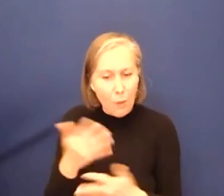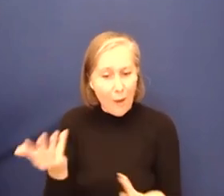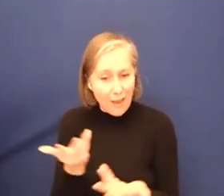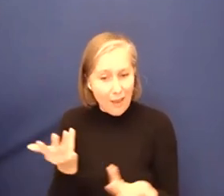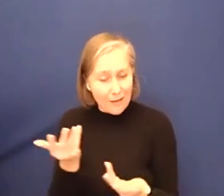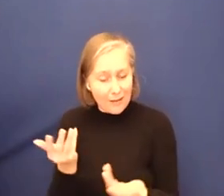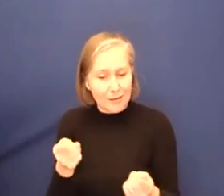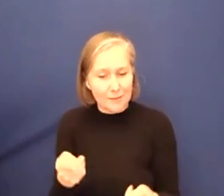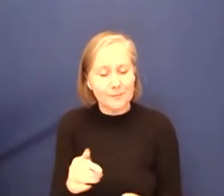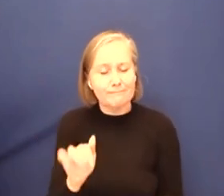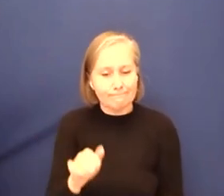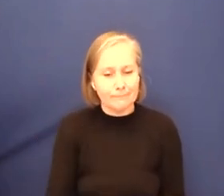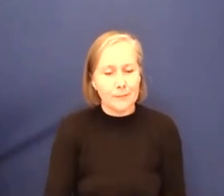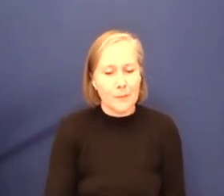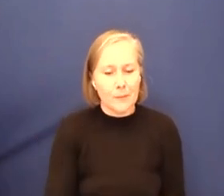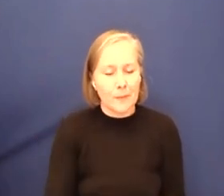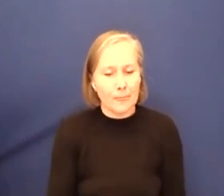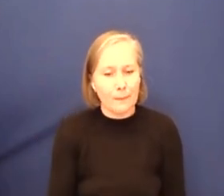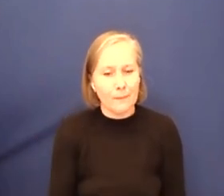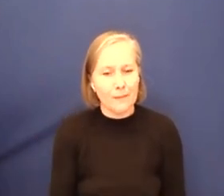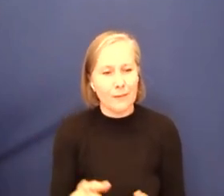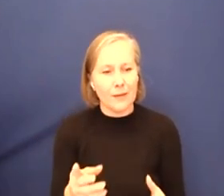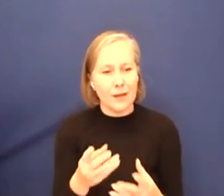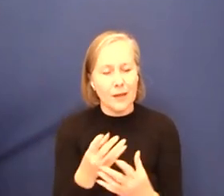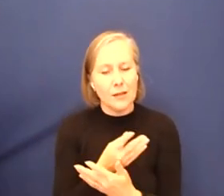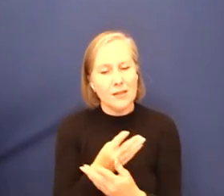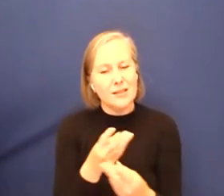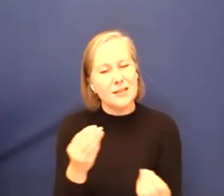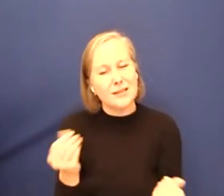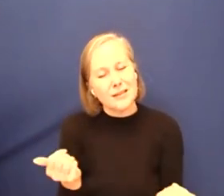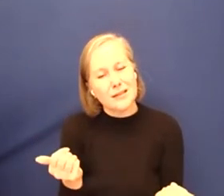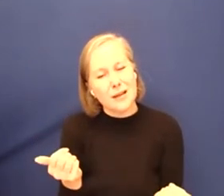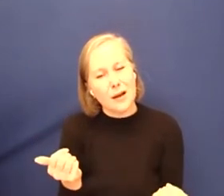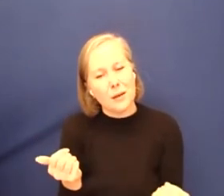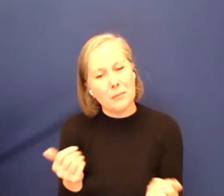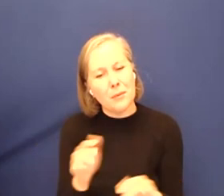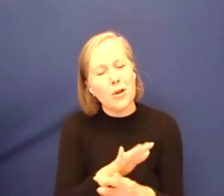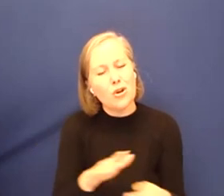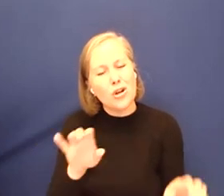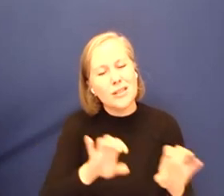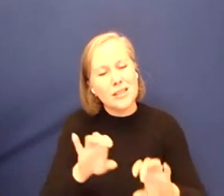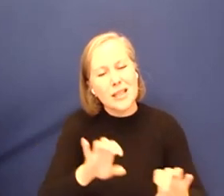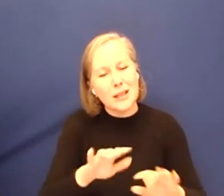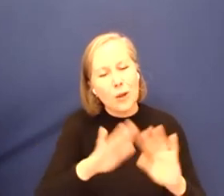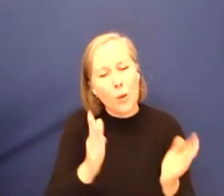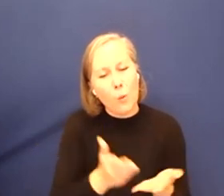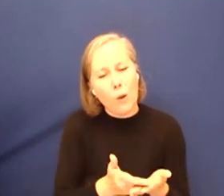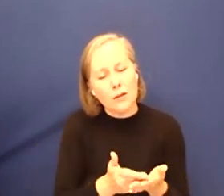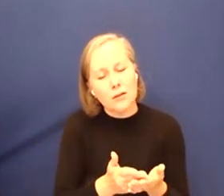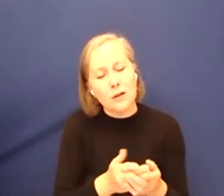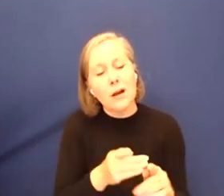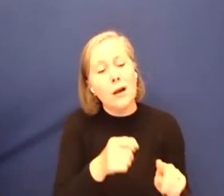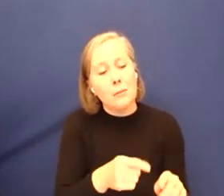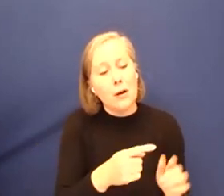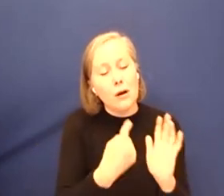yeah, um, there are some, not, uh, scientific work, but reports for government, uh,